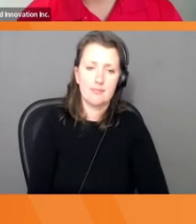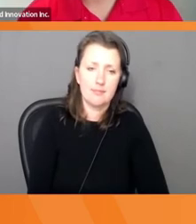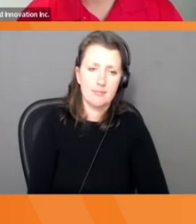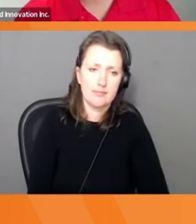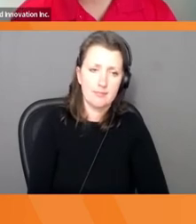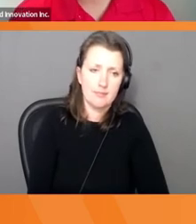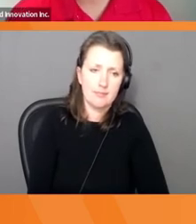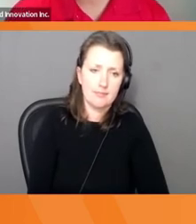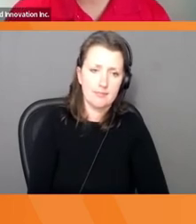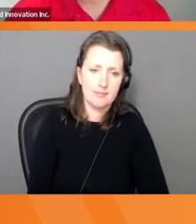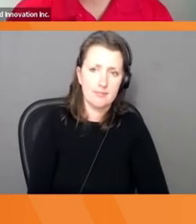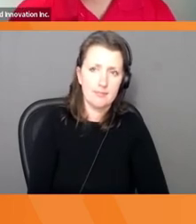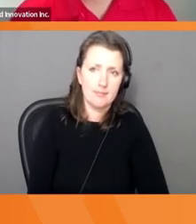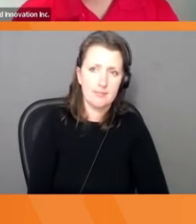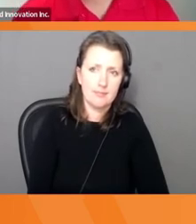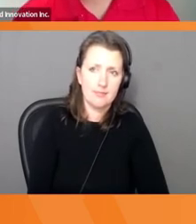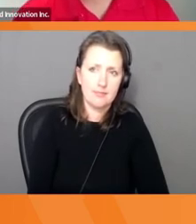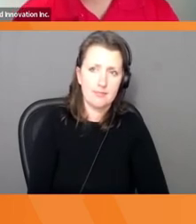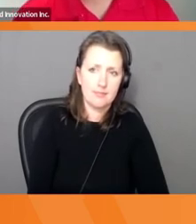Exercise.